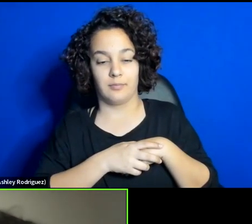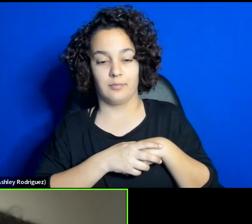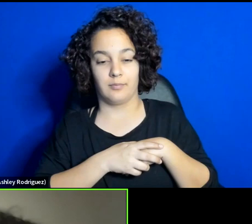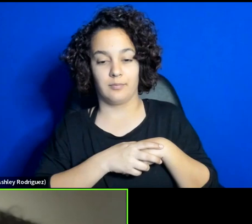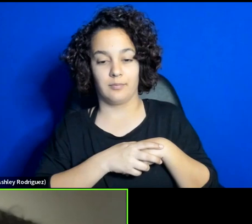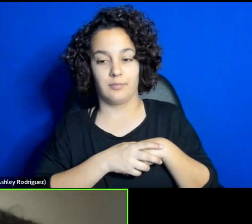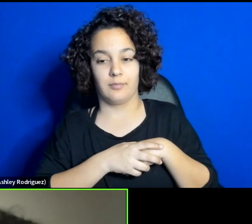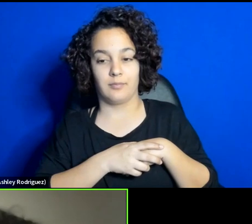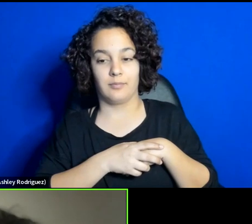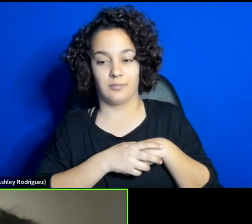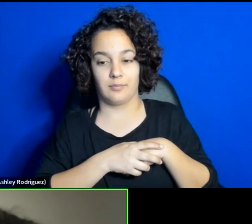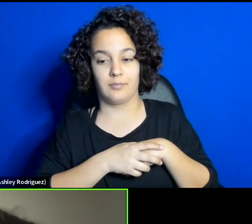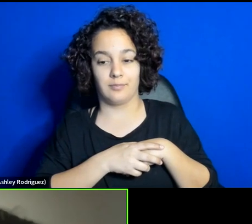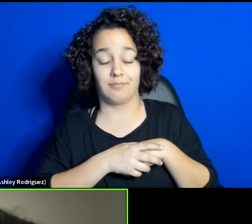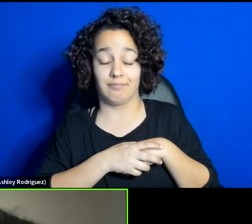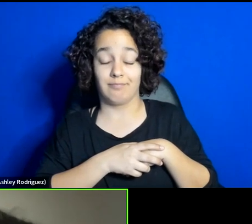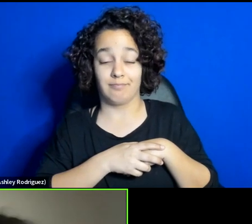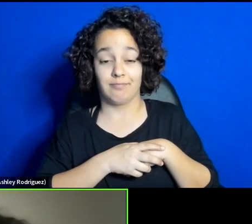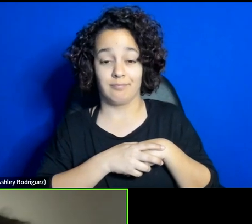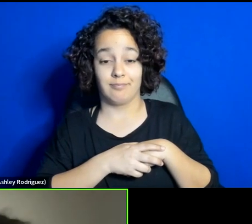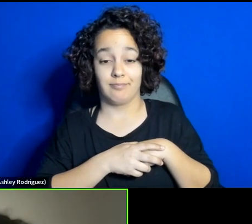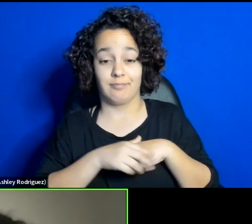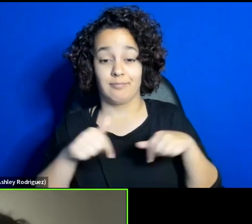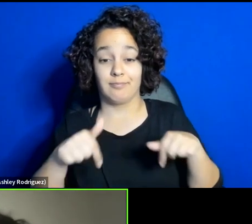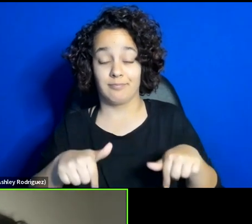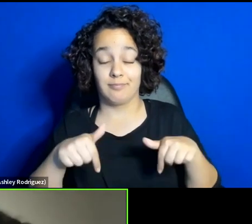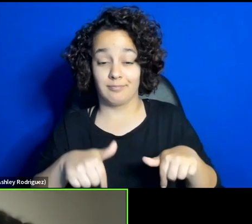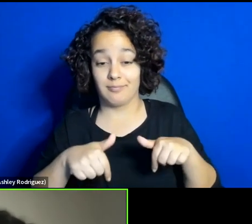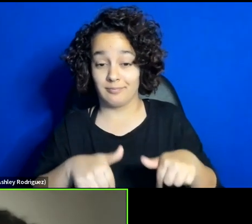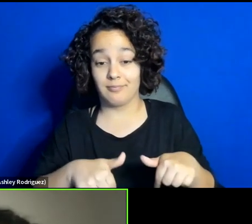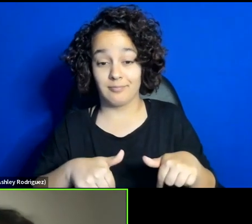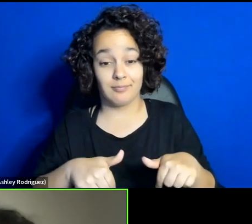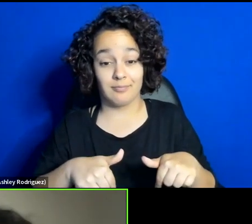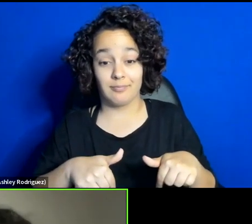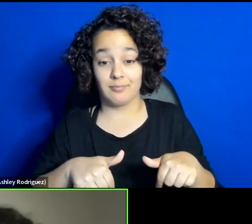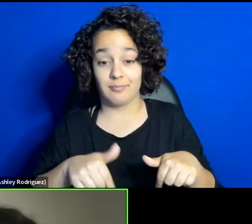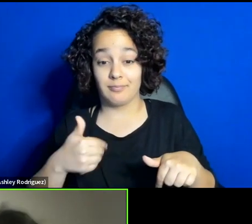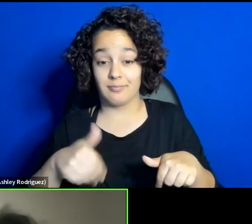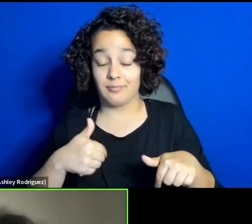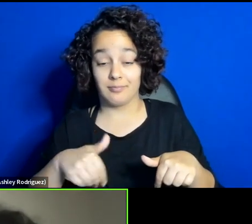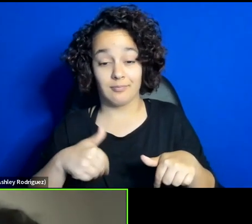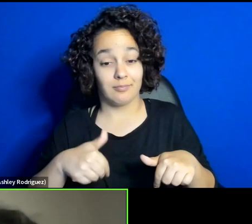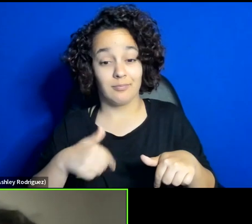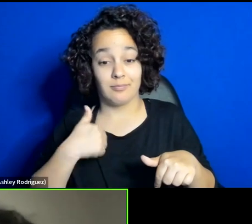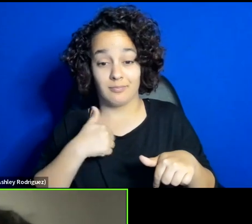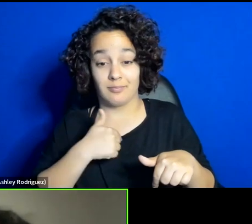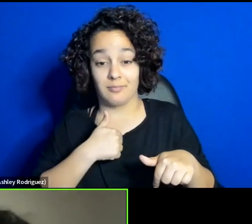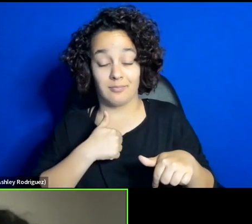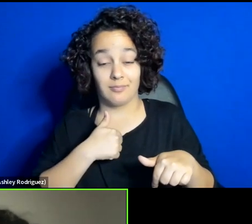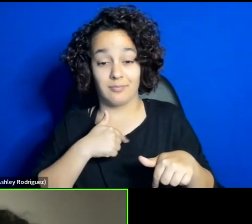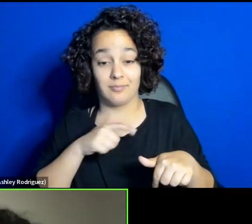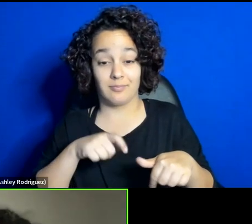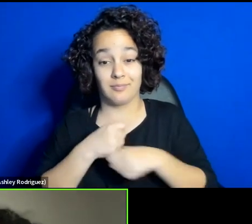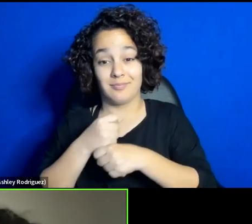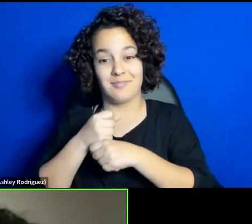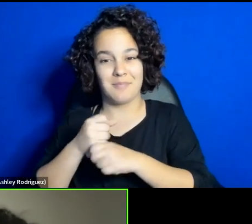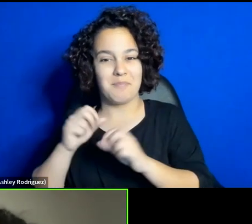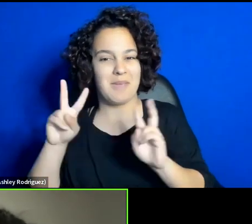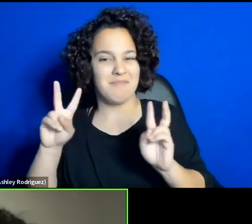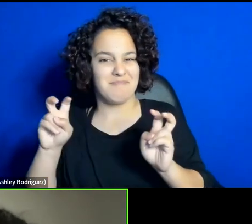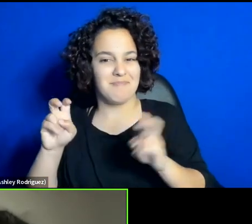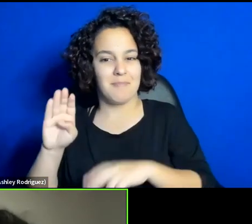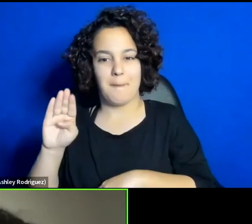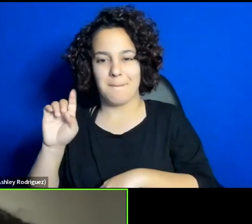organ which is needed. Dr. This is a body. Dr. should make a body and this body